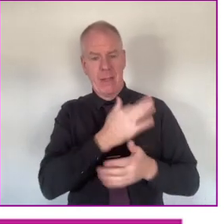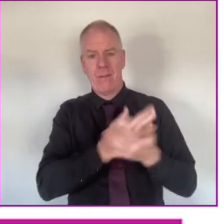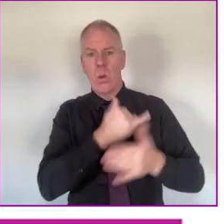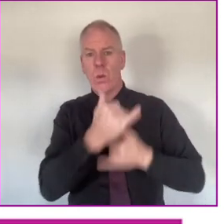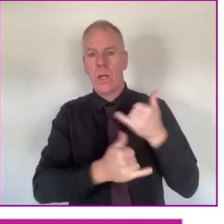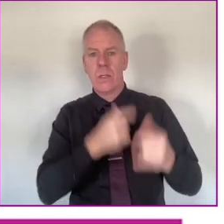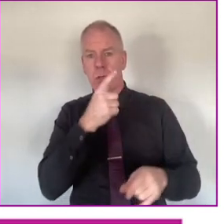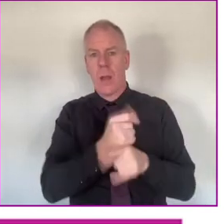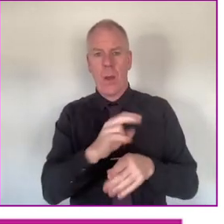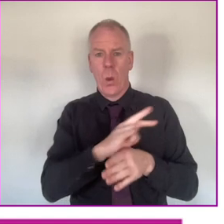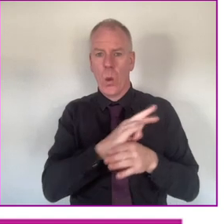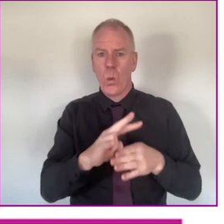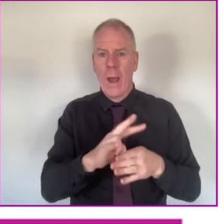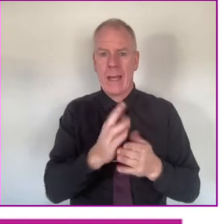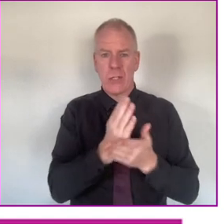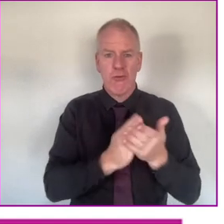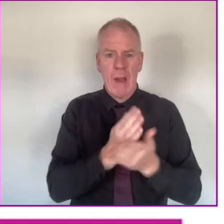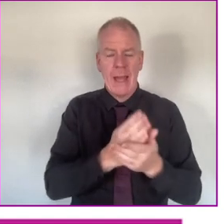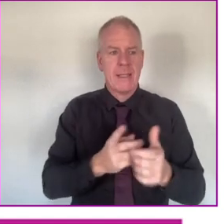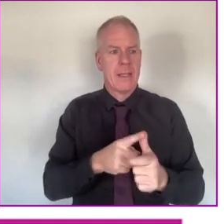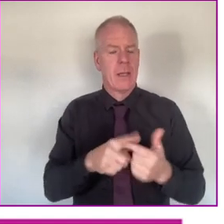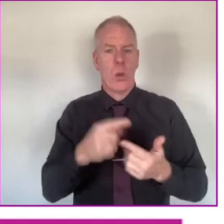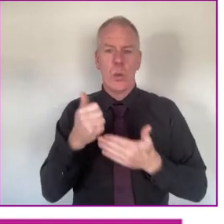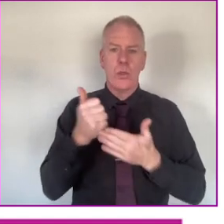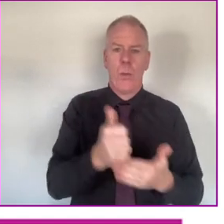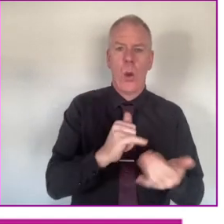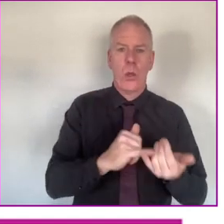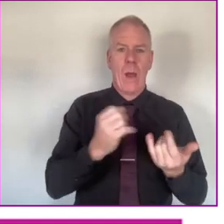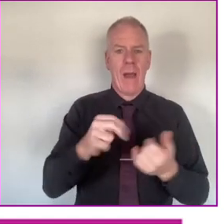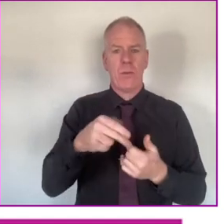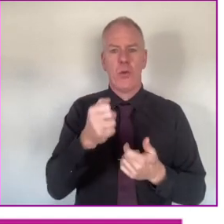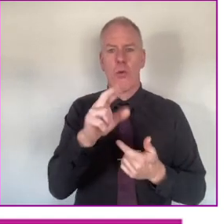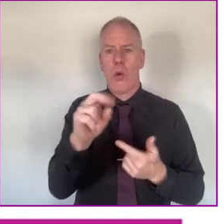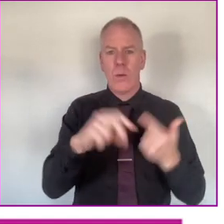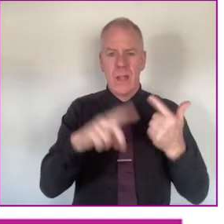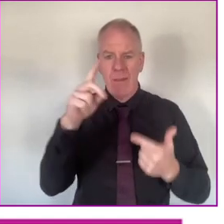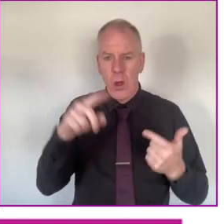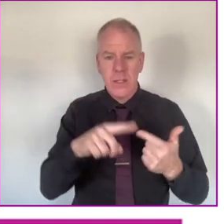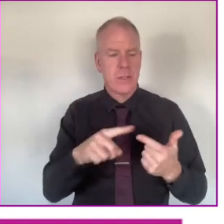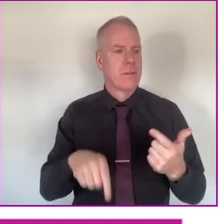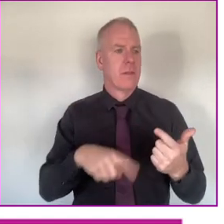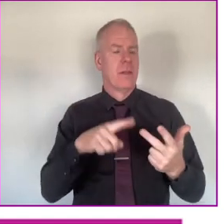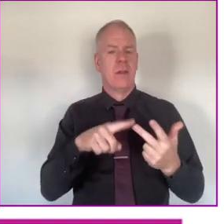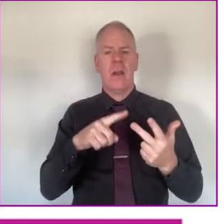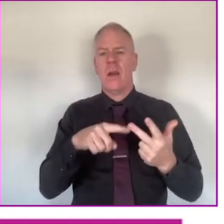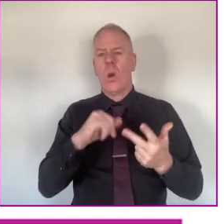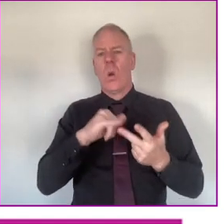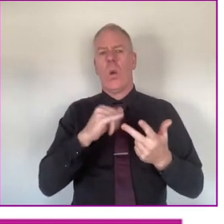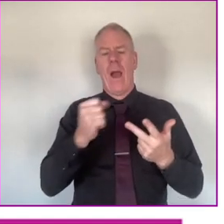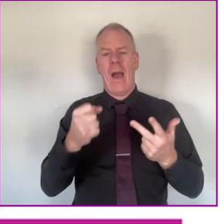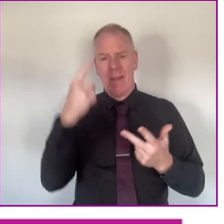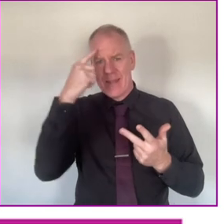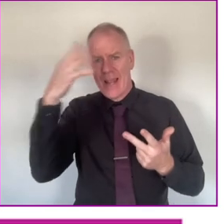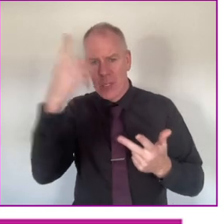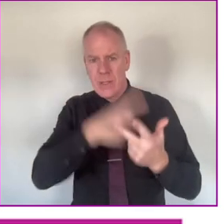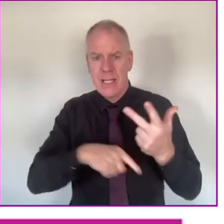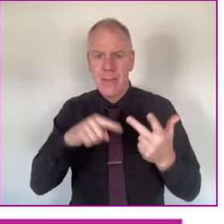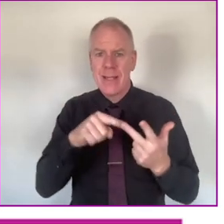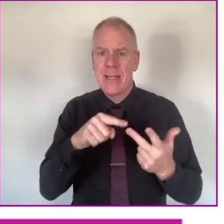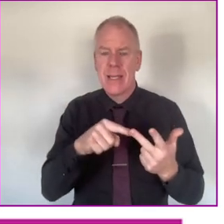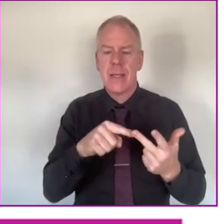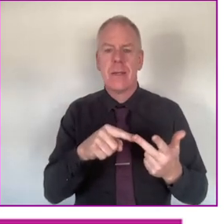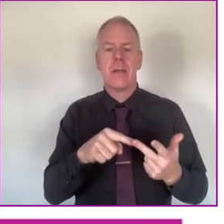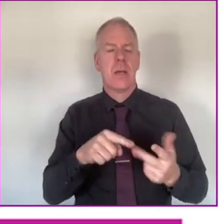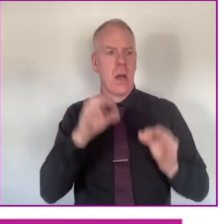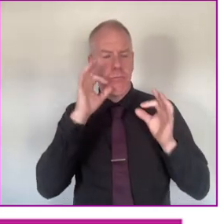last few years about quiet trains, about support for people who are neurodiverse, about the whole area of people who have an